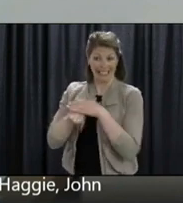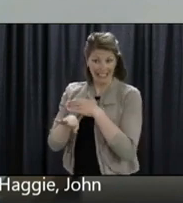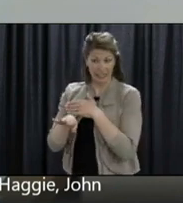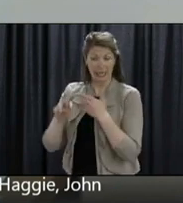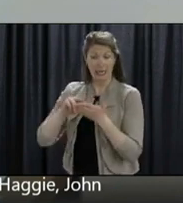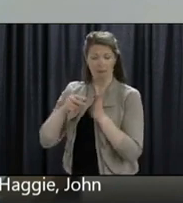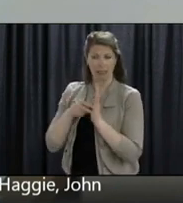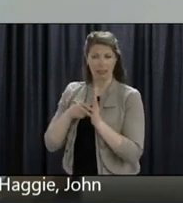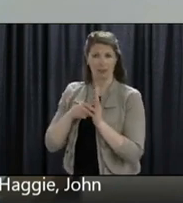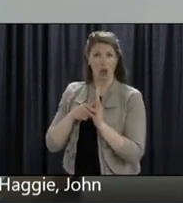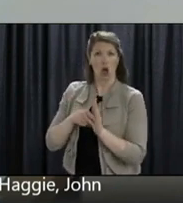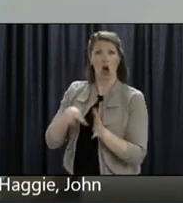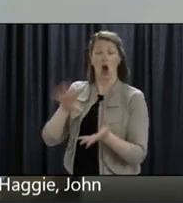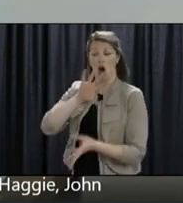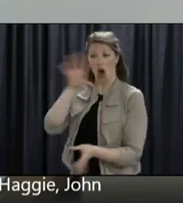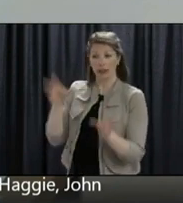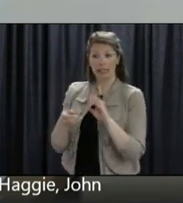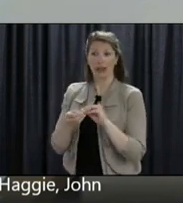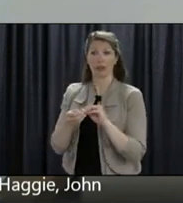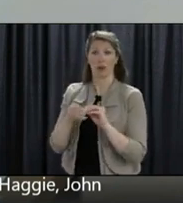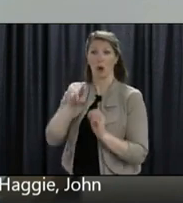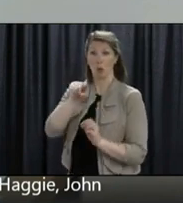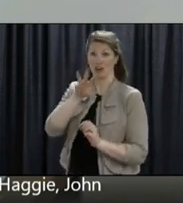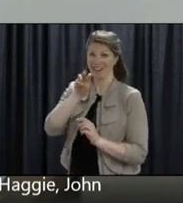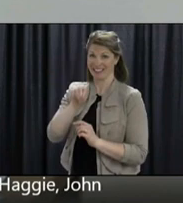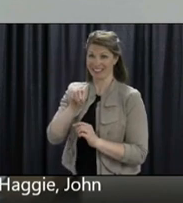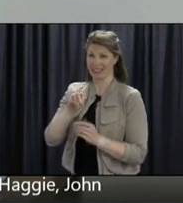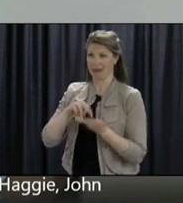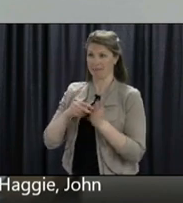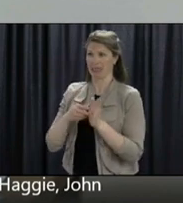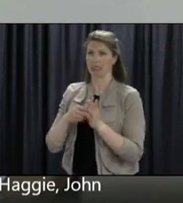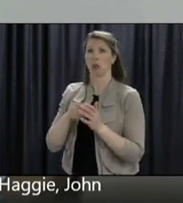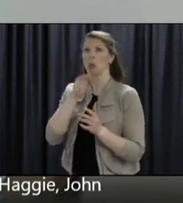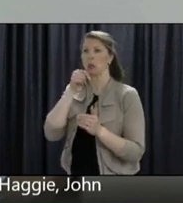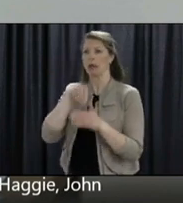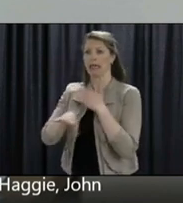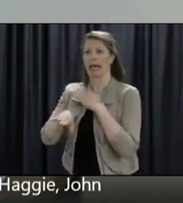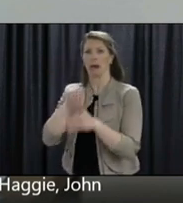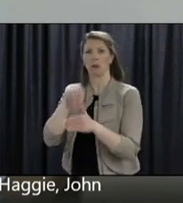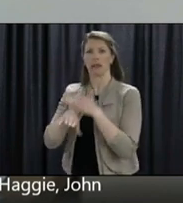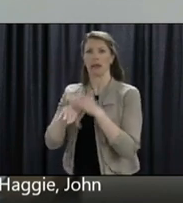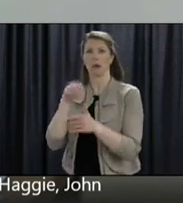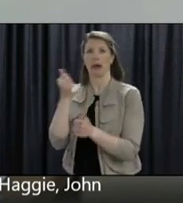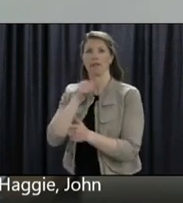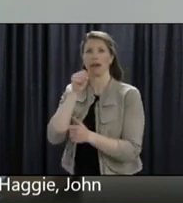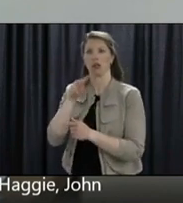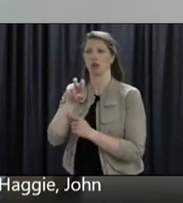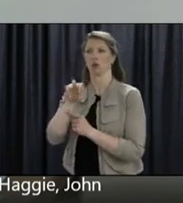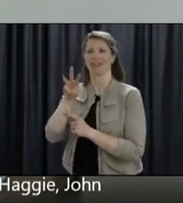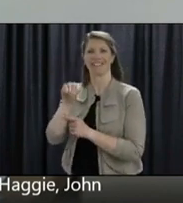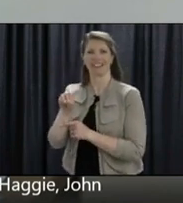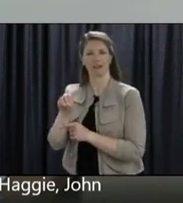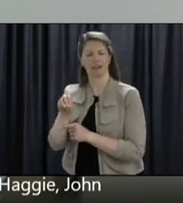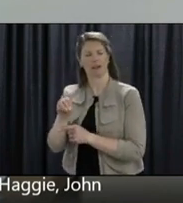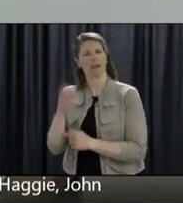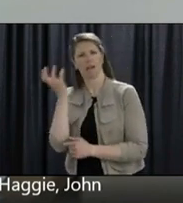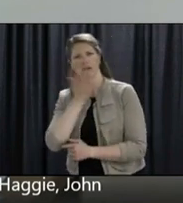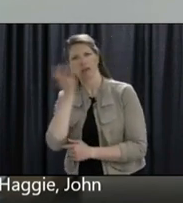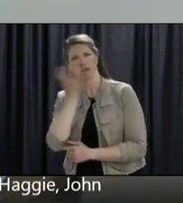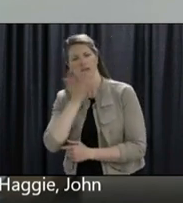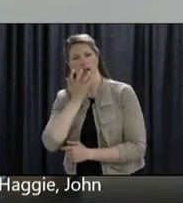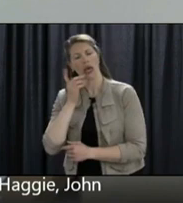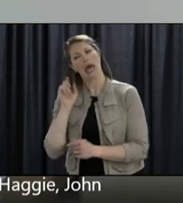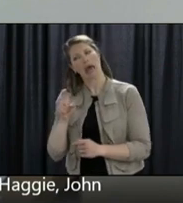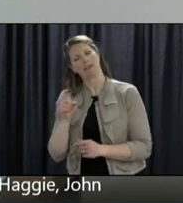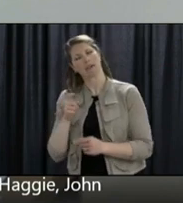geometrically. So the challenge is really what is a way of allowing extra without swamping